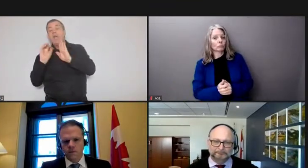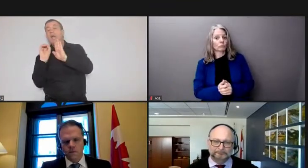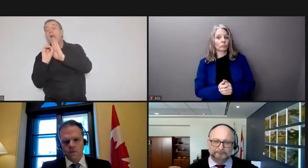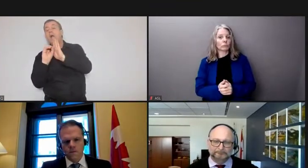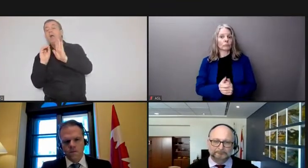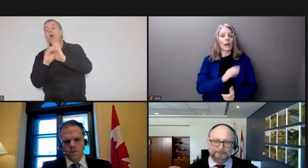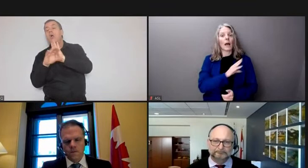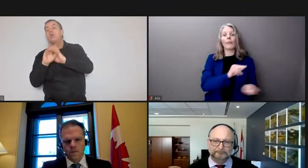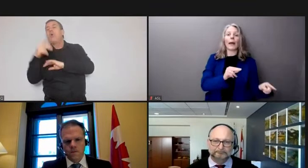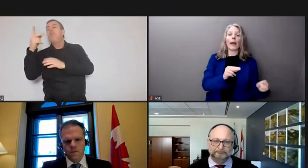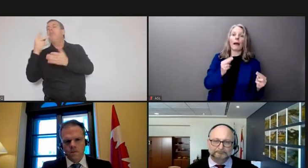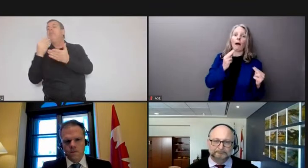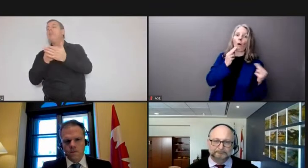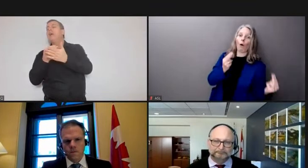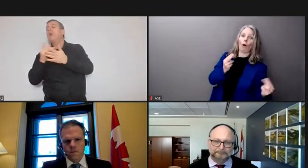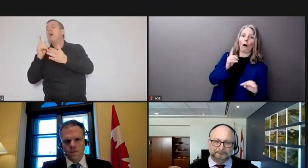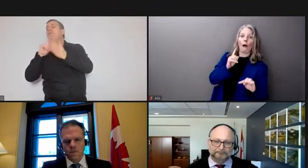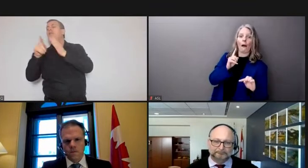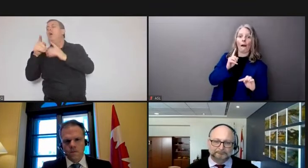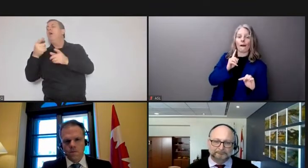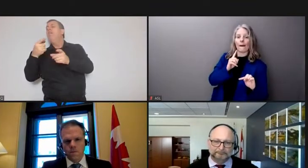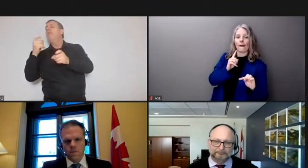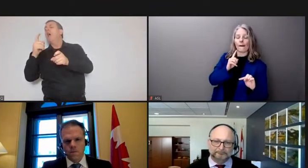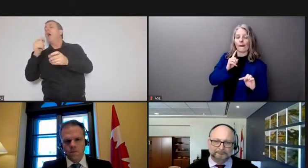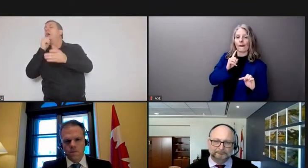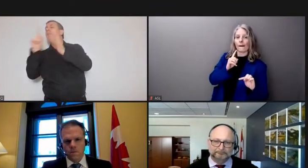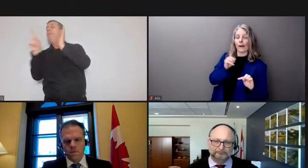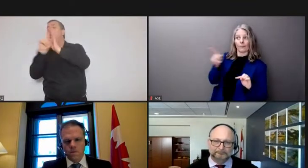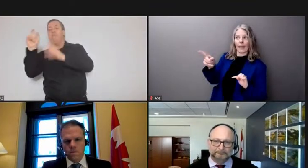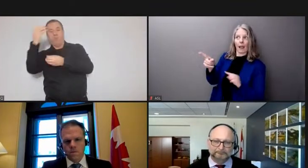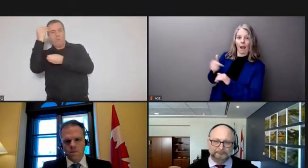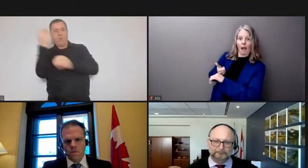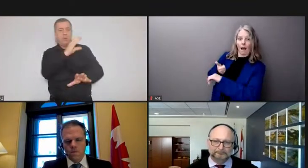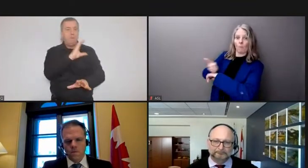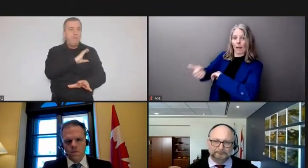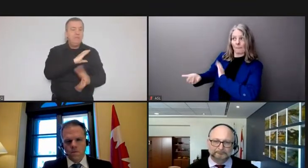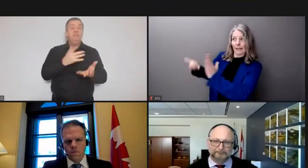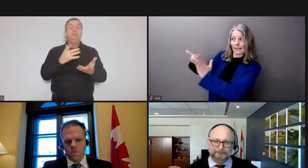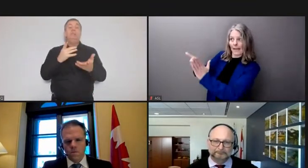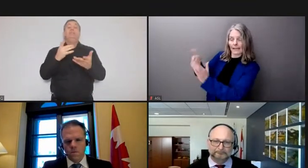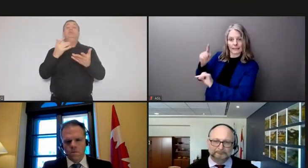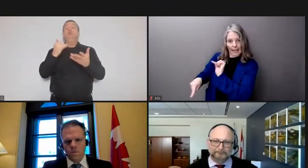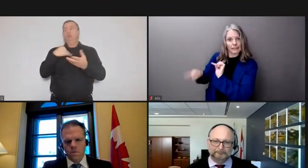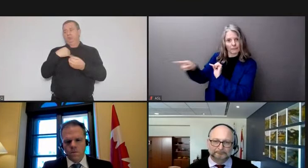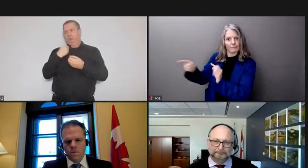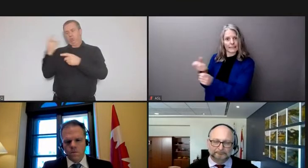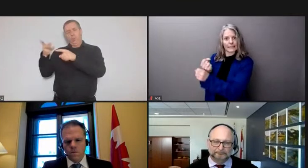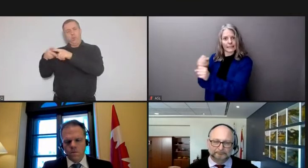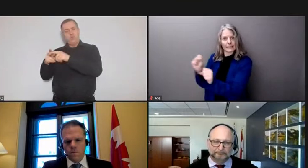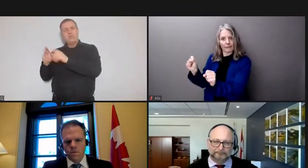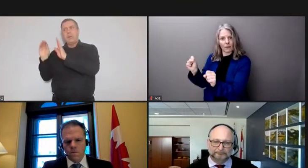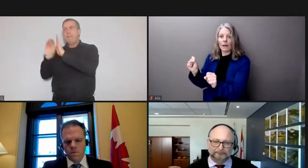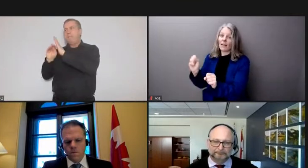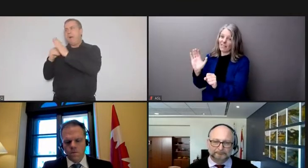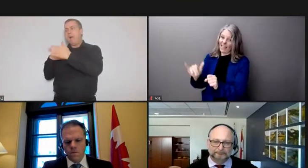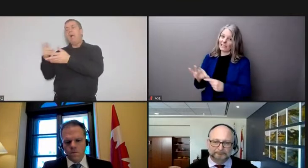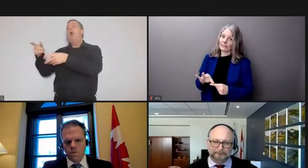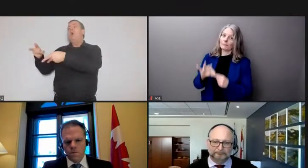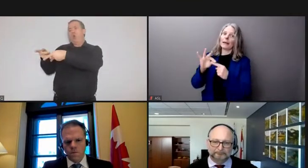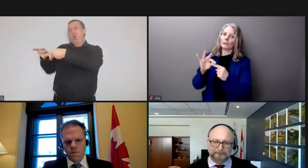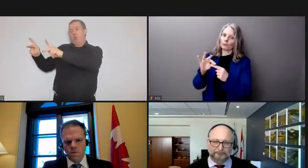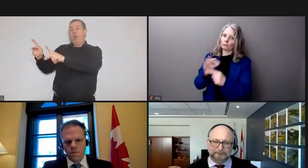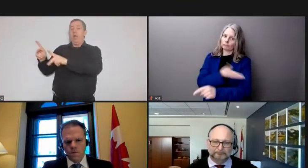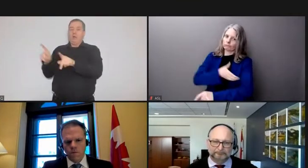from prosecution that we have provided to them in doing this these are extraordinary measures measures that we